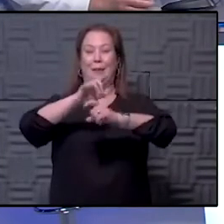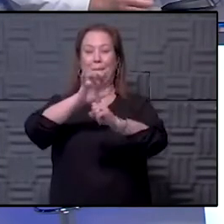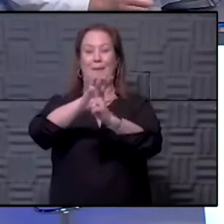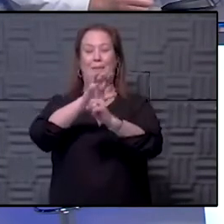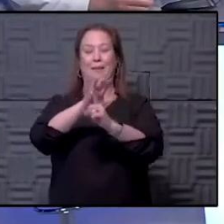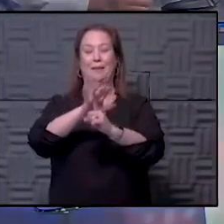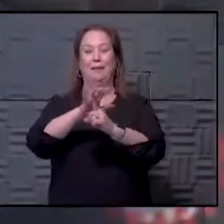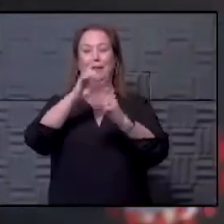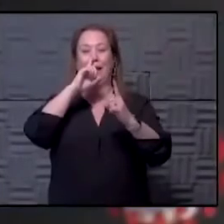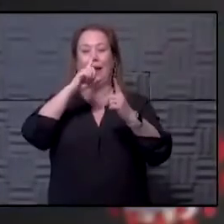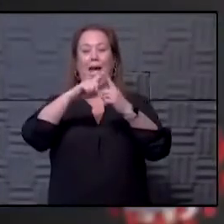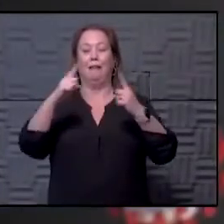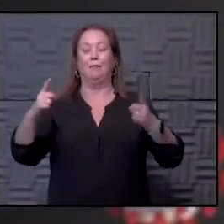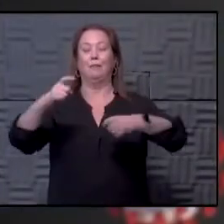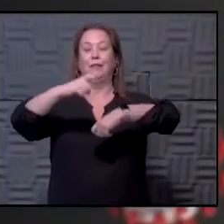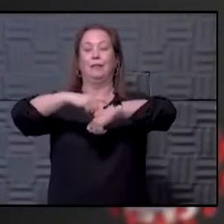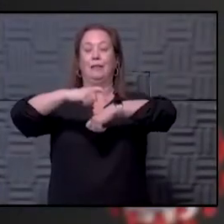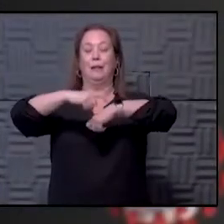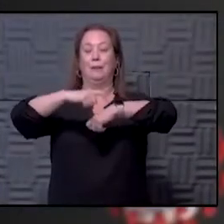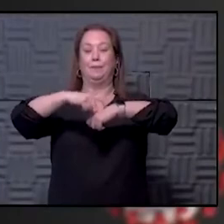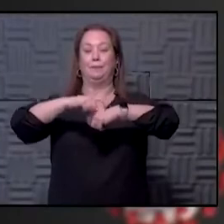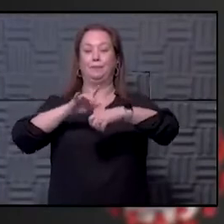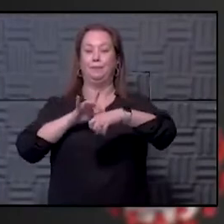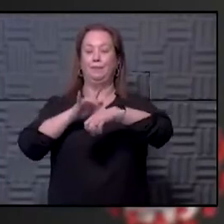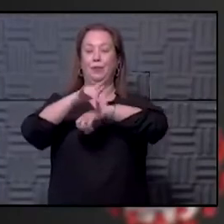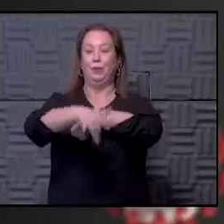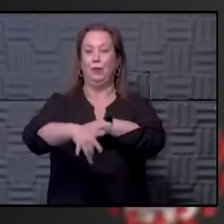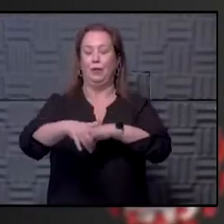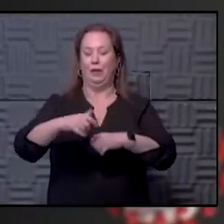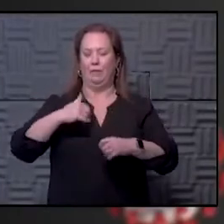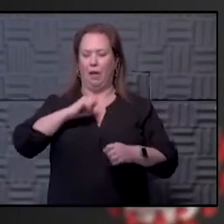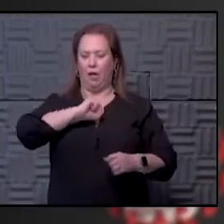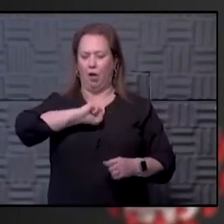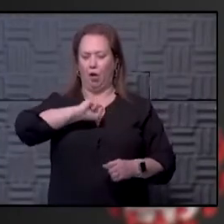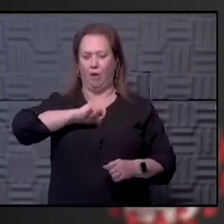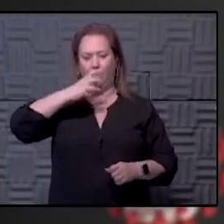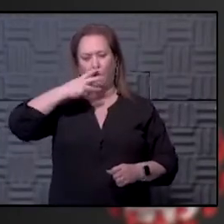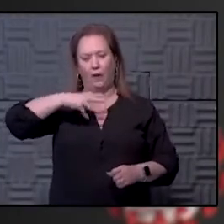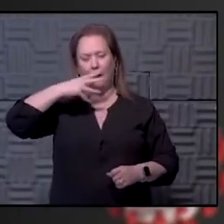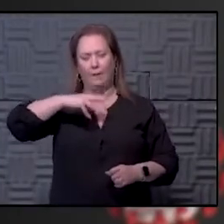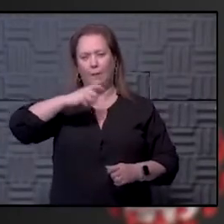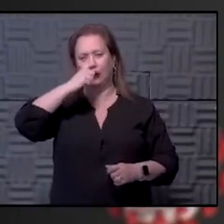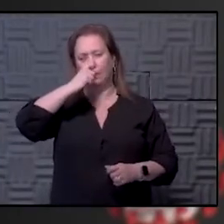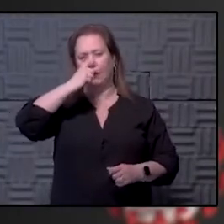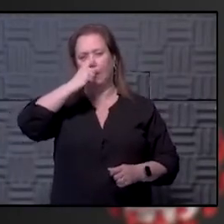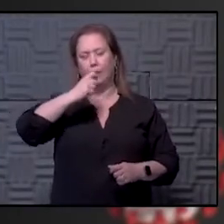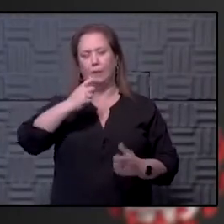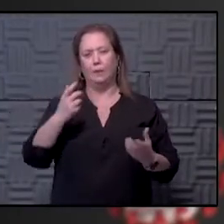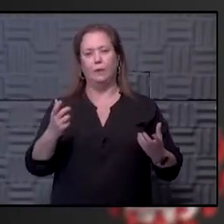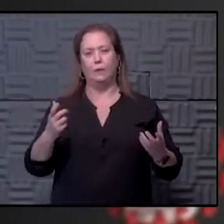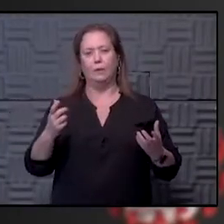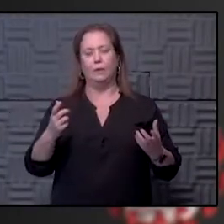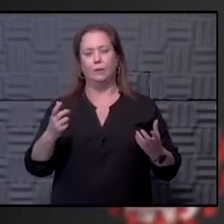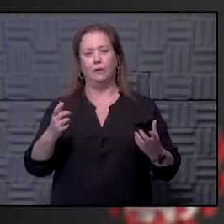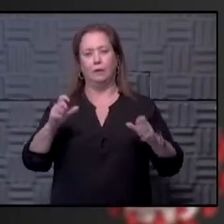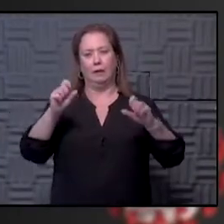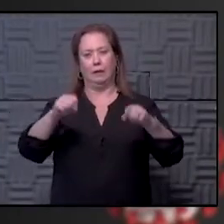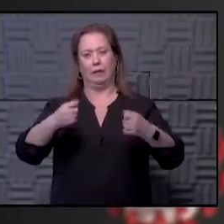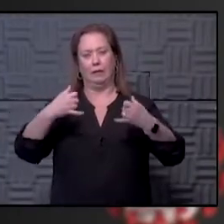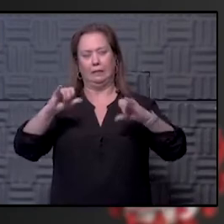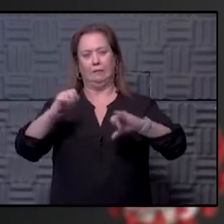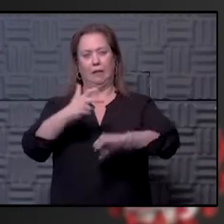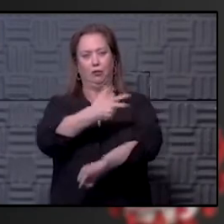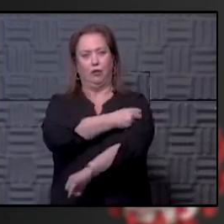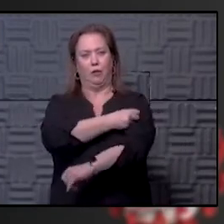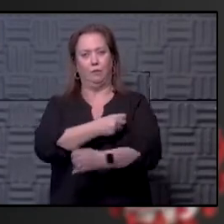one. Allergy season seems early. If I had a cough, runny nose, or a cold, symptoms, can I still go get my